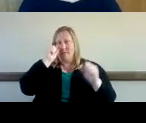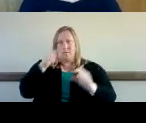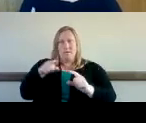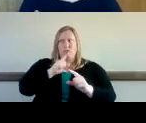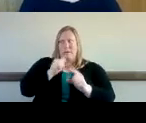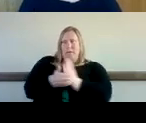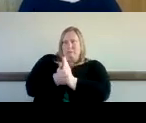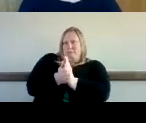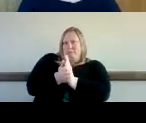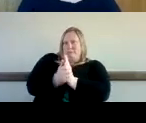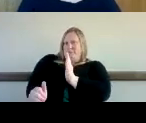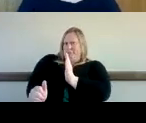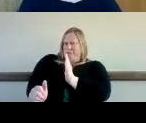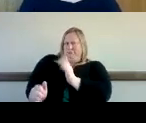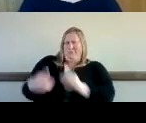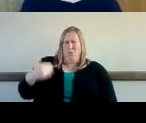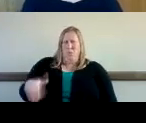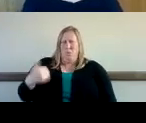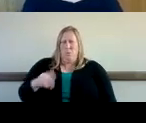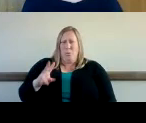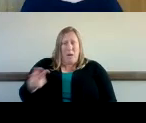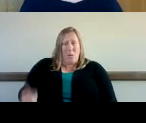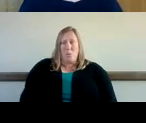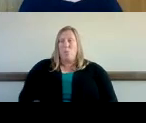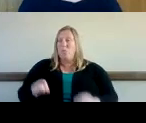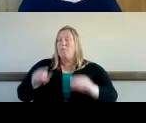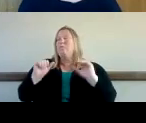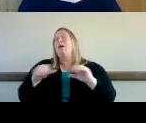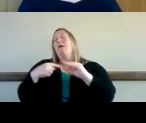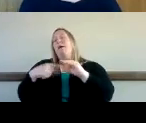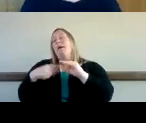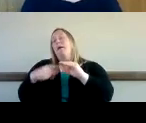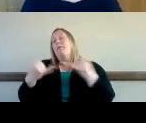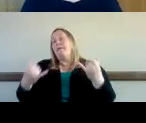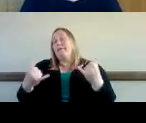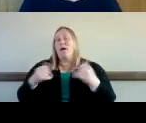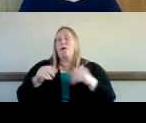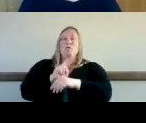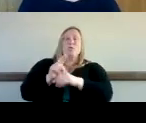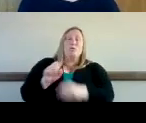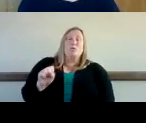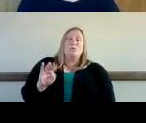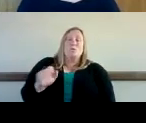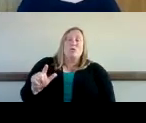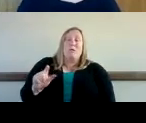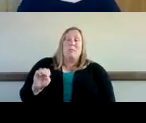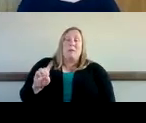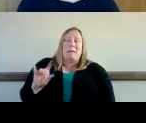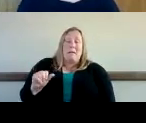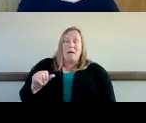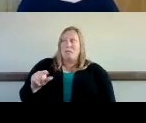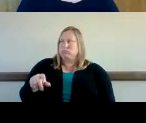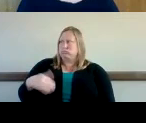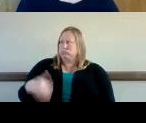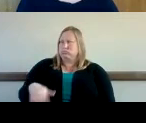is how he does i mean he can email he can use social media he is very up on